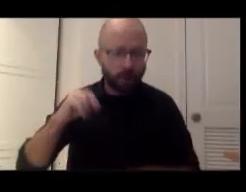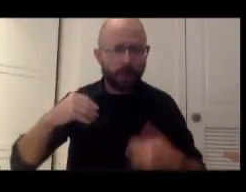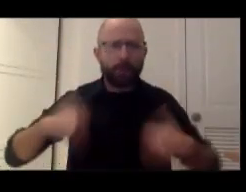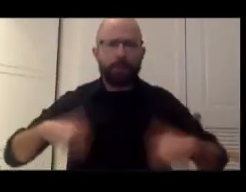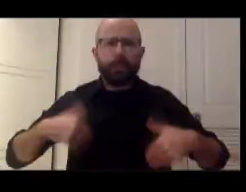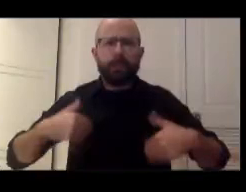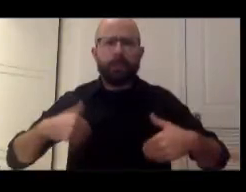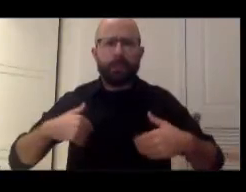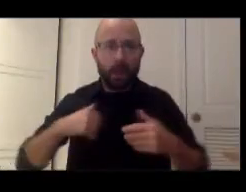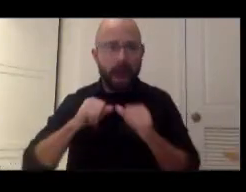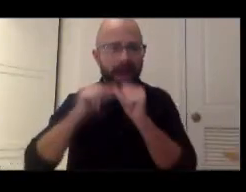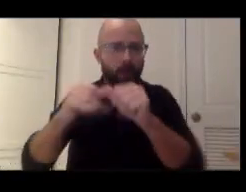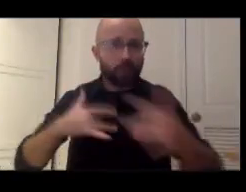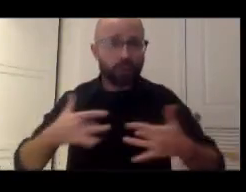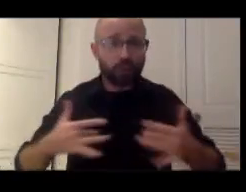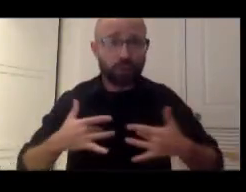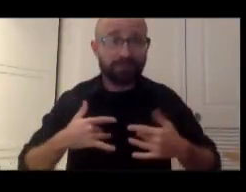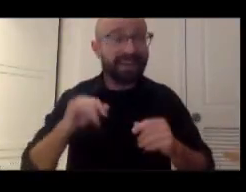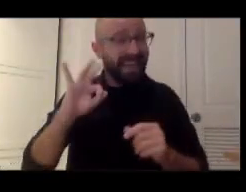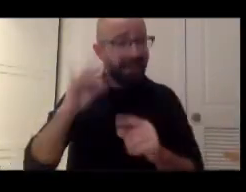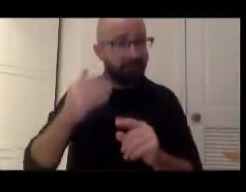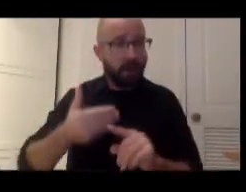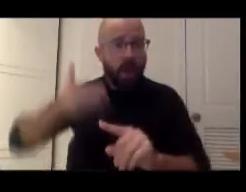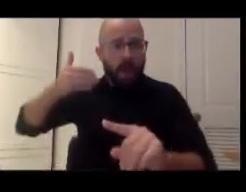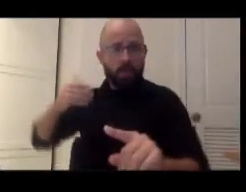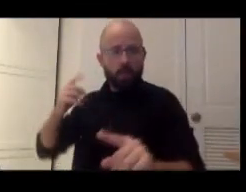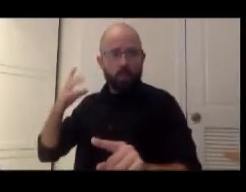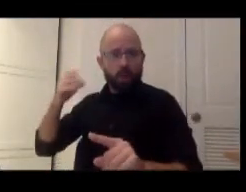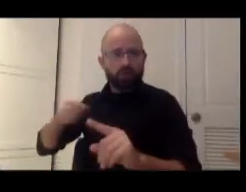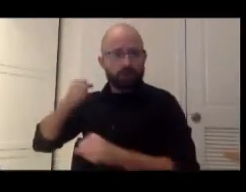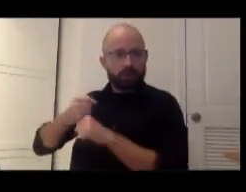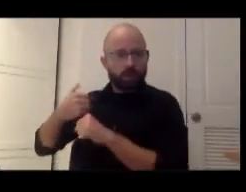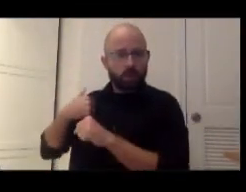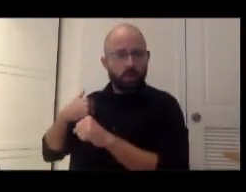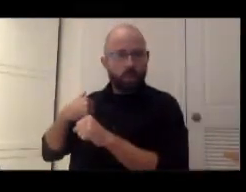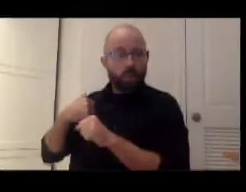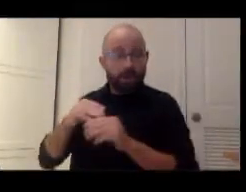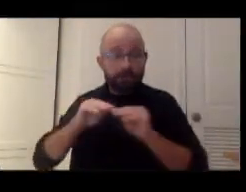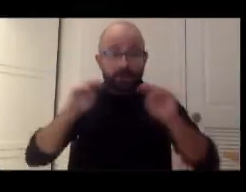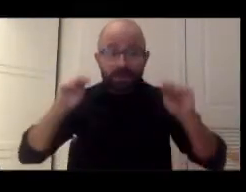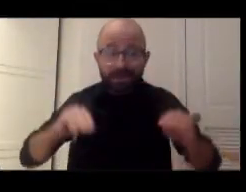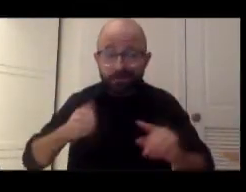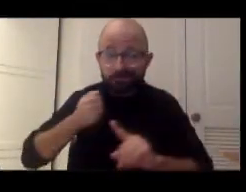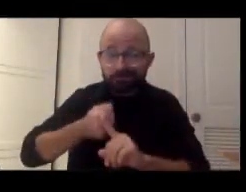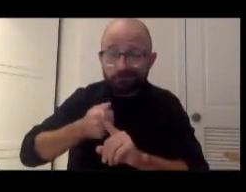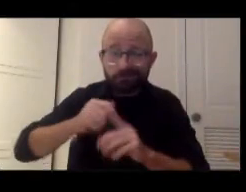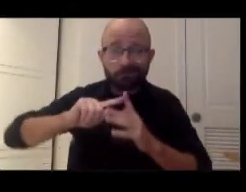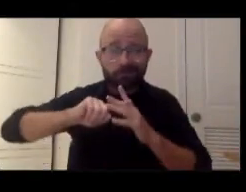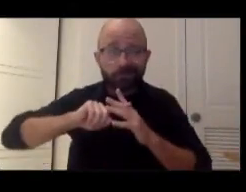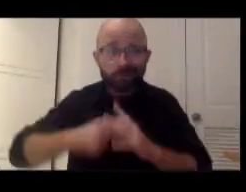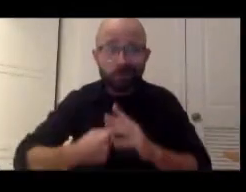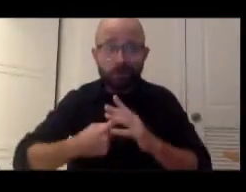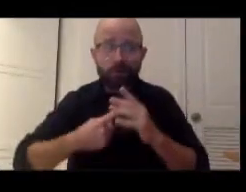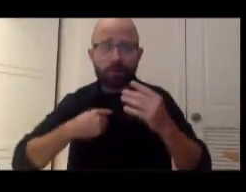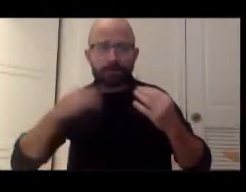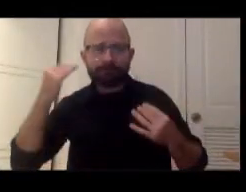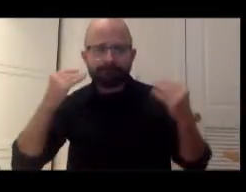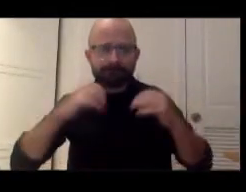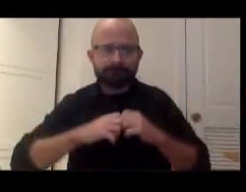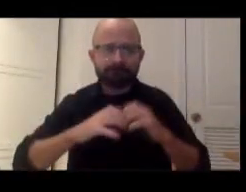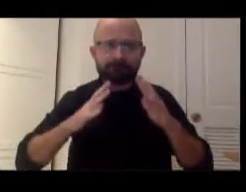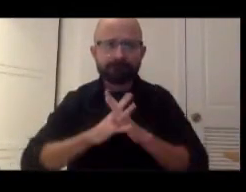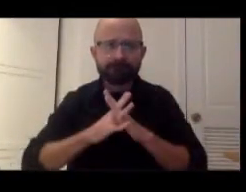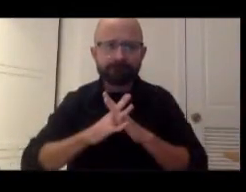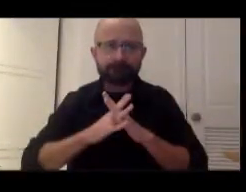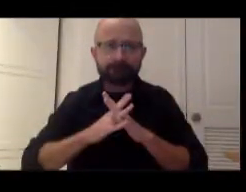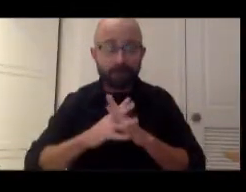But even thinking 100 years ago, when the museum was starting to be wrestled over as an idea, and it took